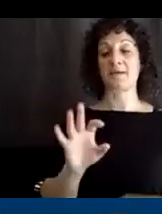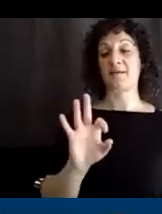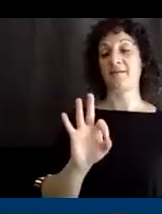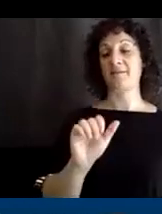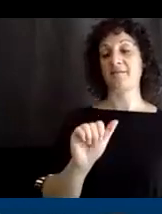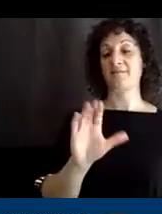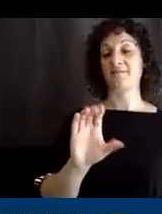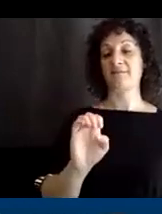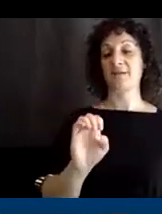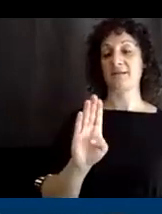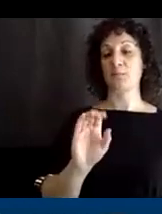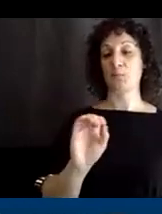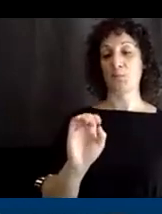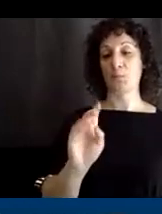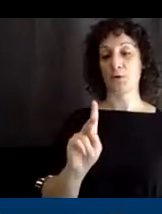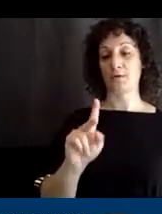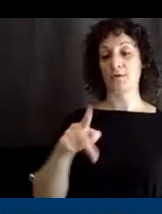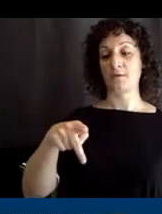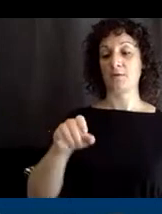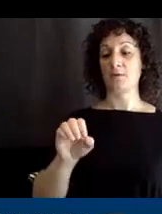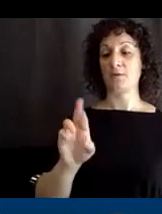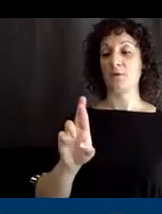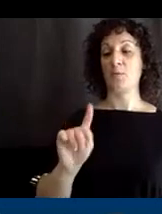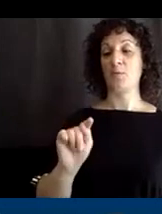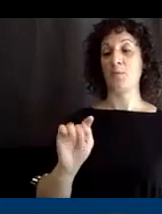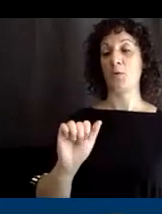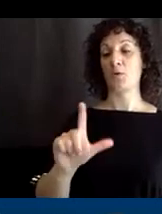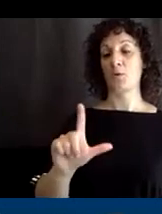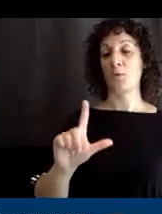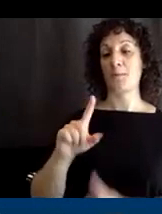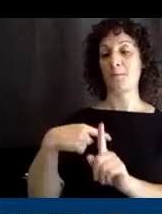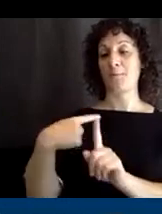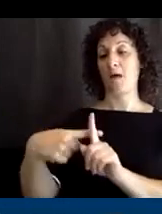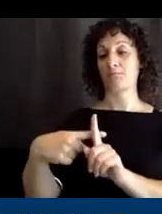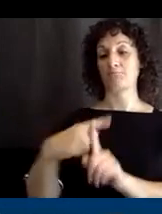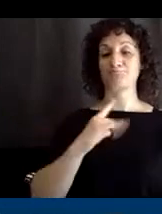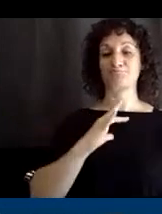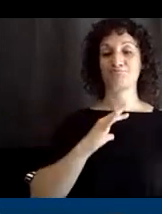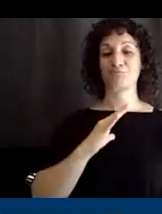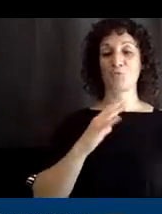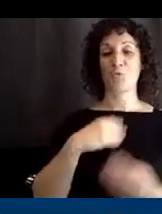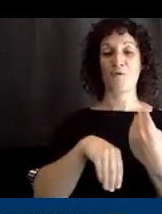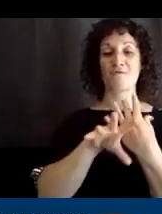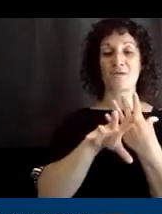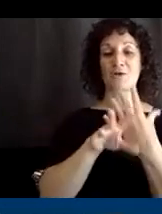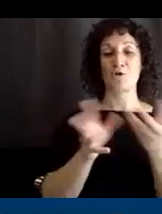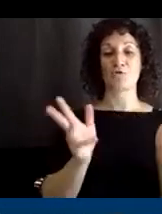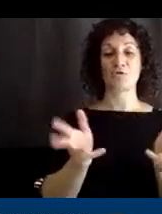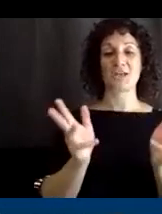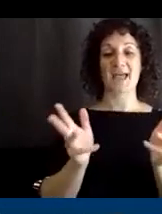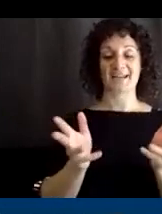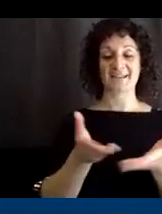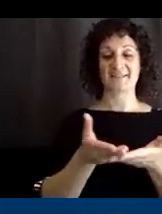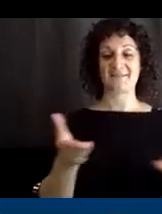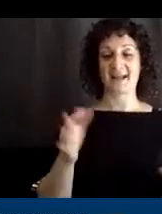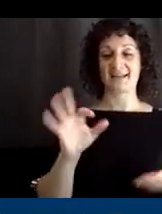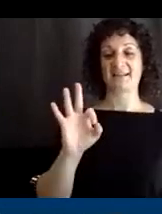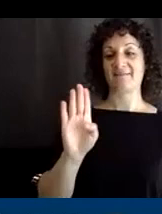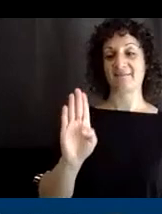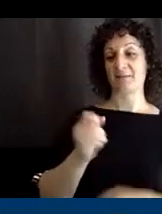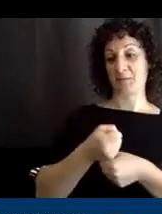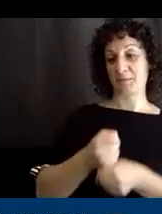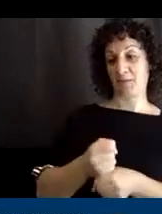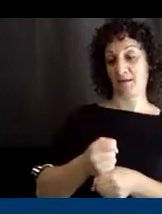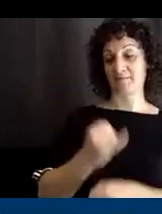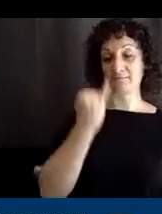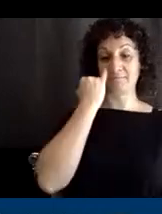Plus, which is a really cool, um, video chatting device that Facebook has come out with. So if you're interested in that or